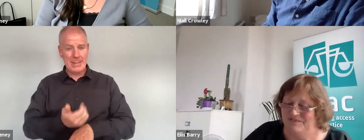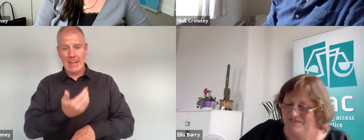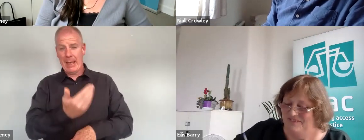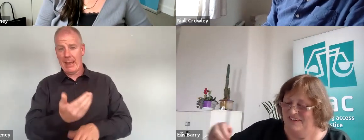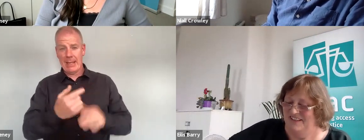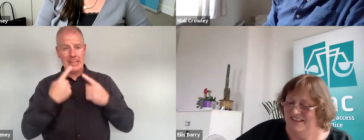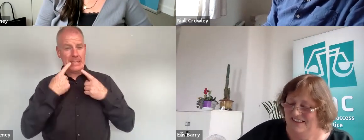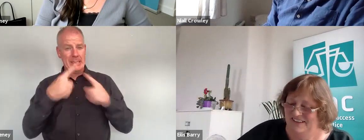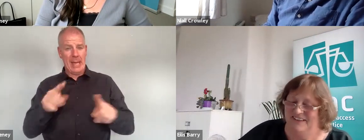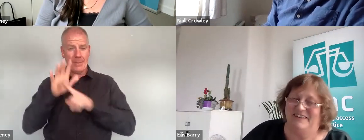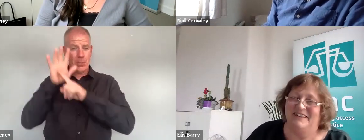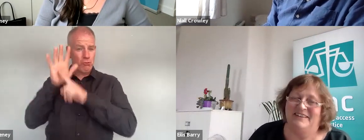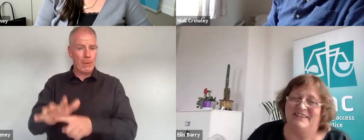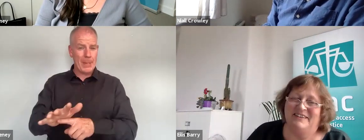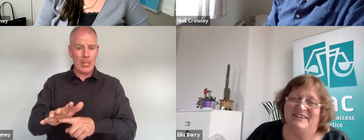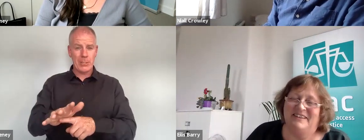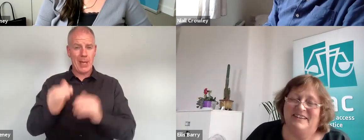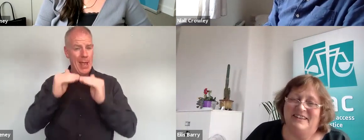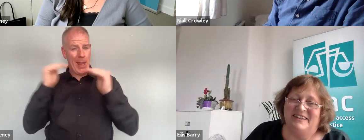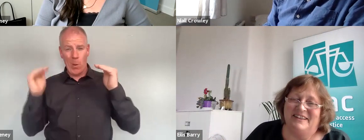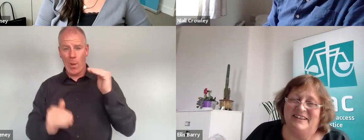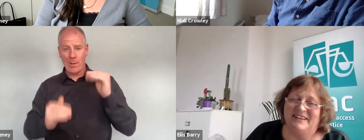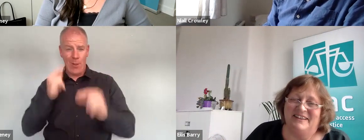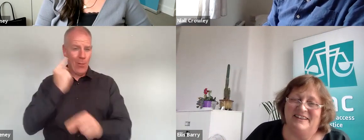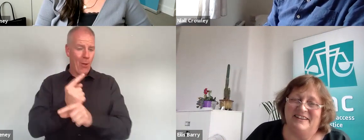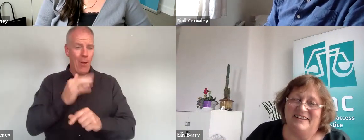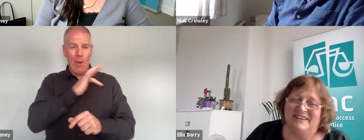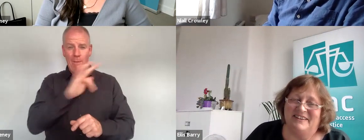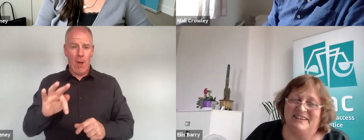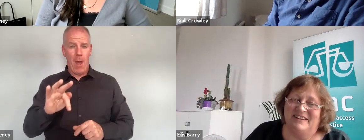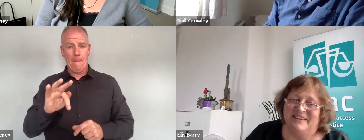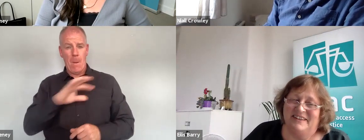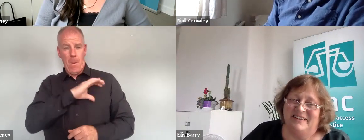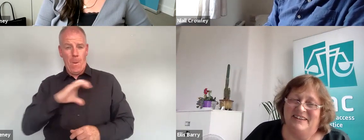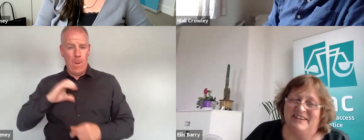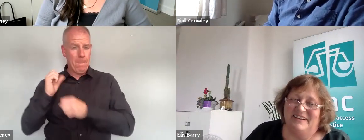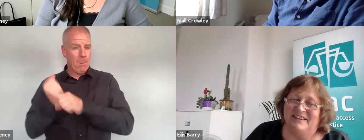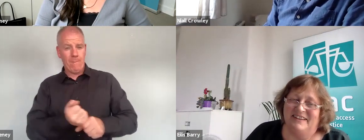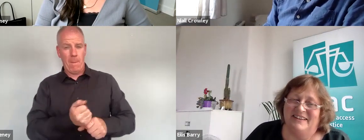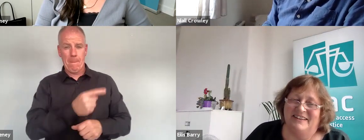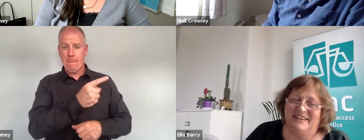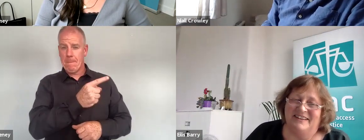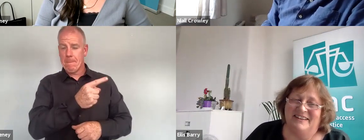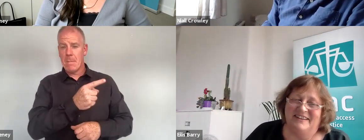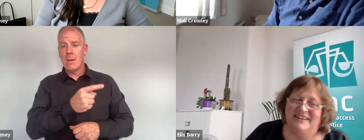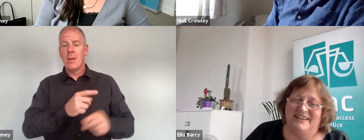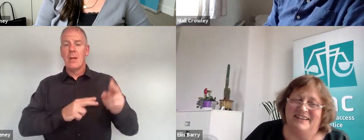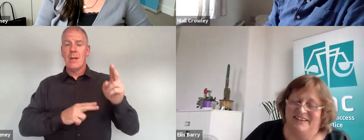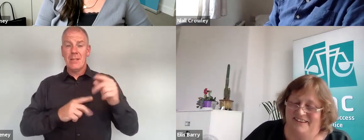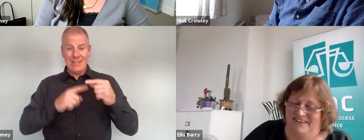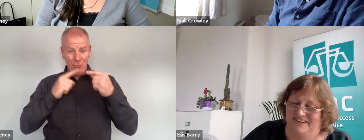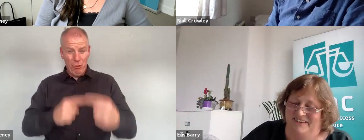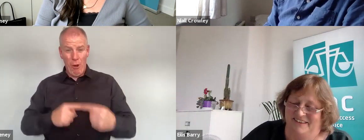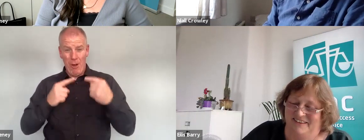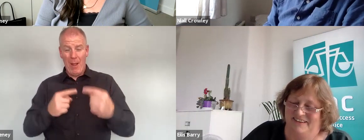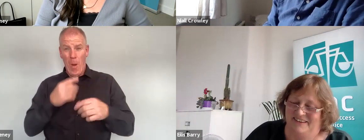statement of discrimination and statement of inequality from such an institution in society that it should have struggled on and held on